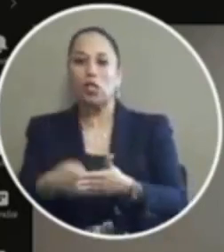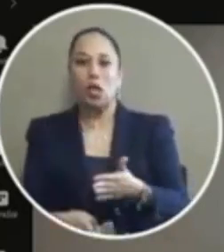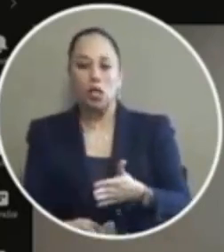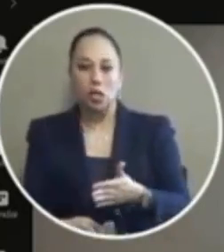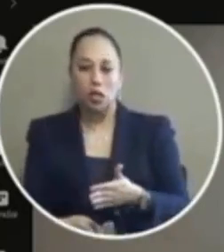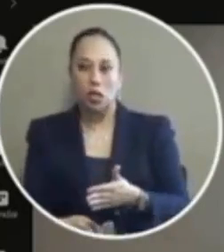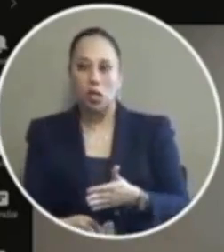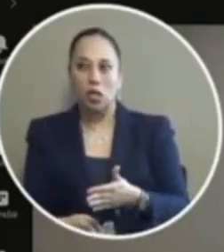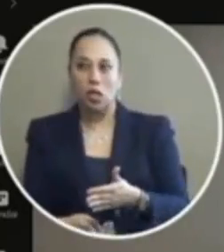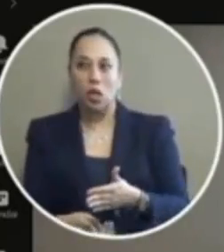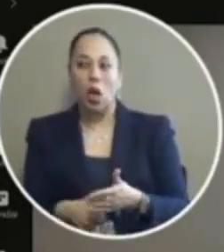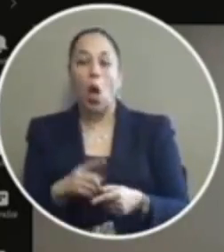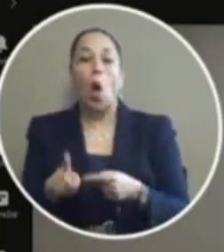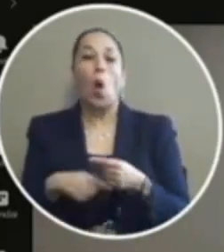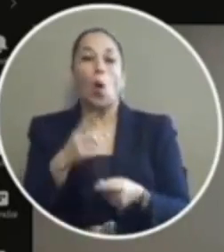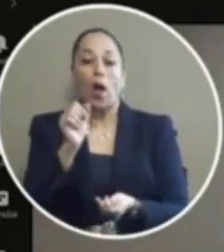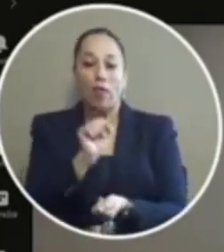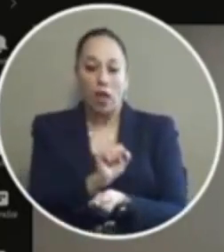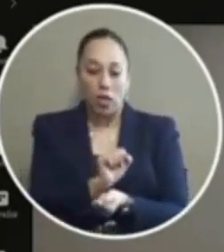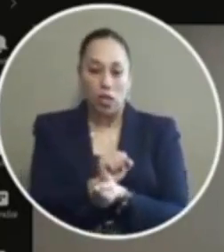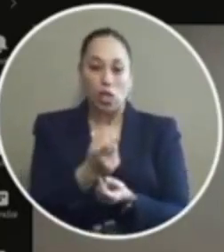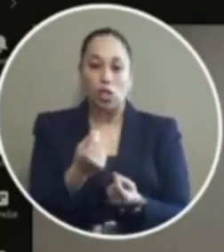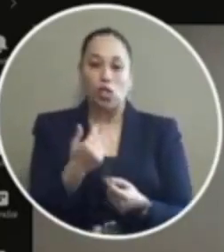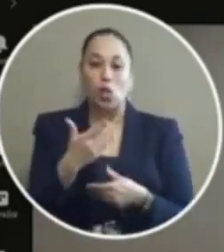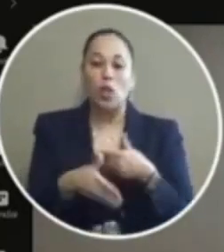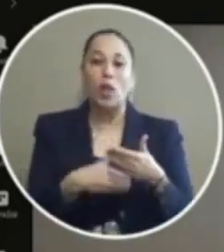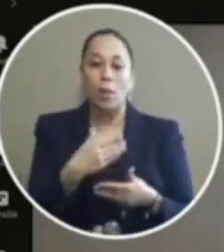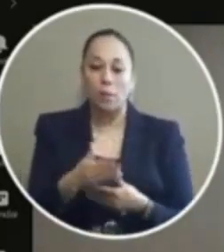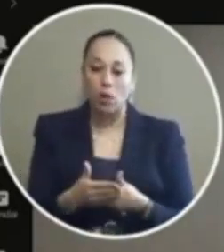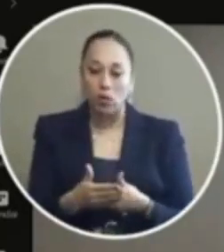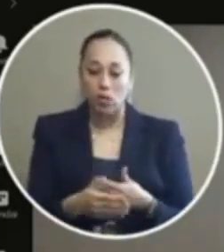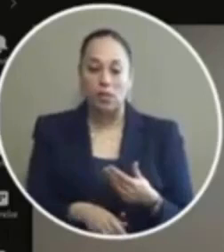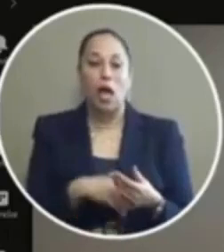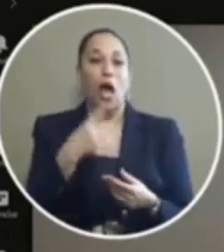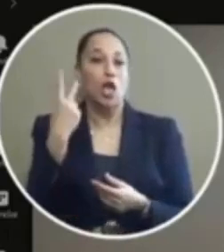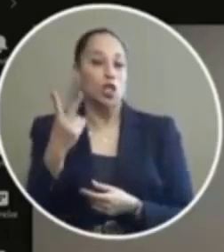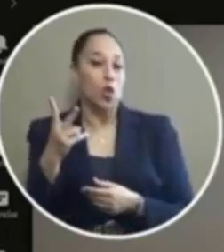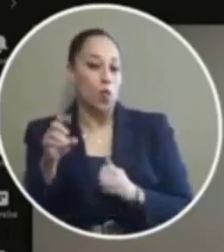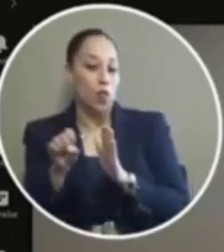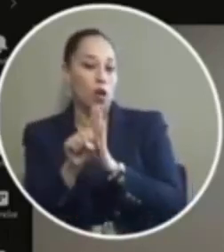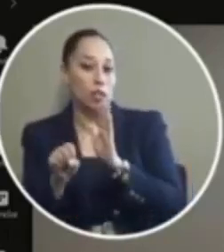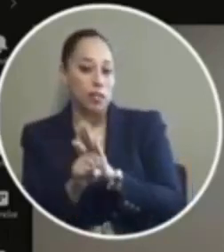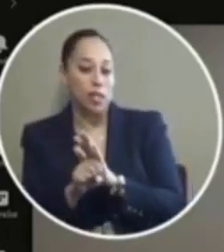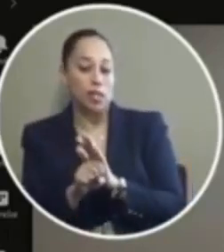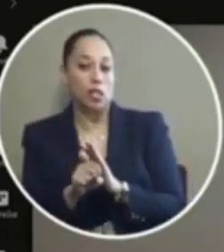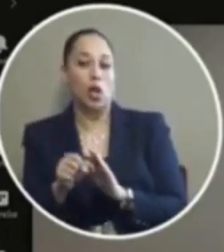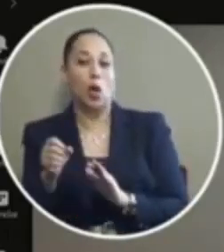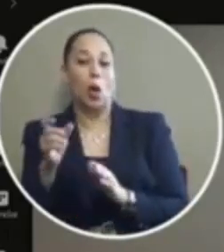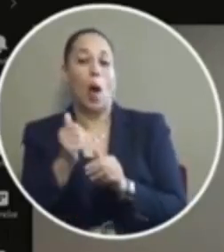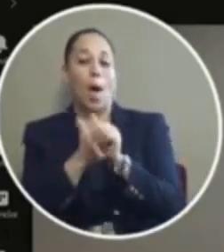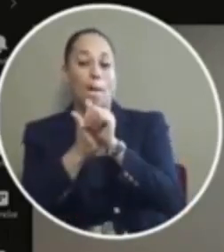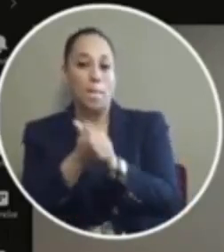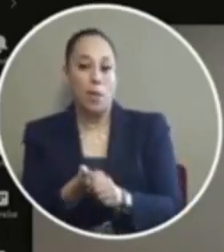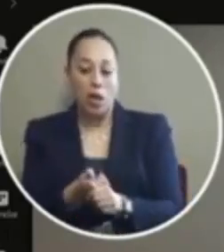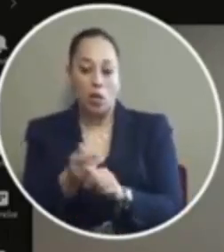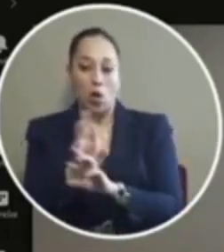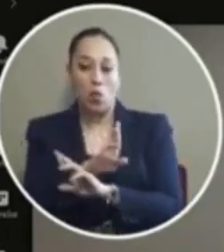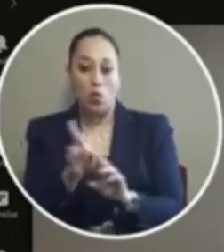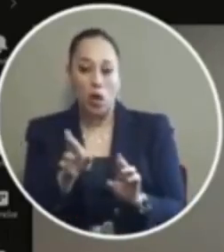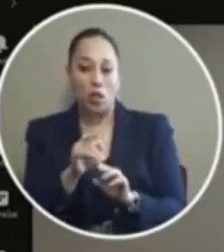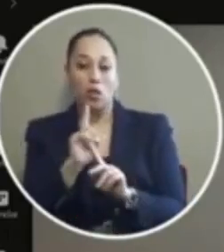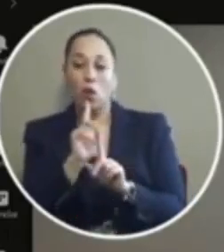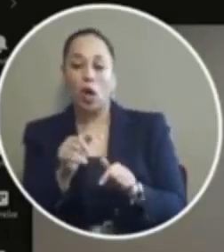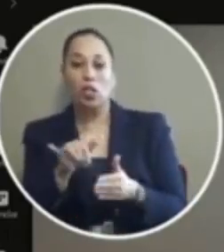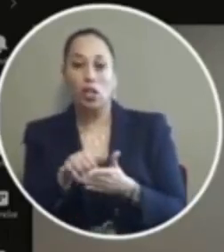one so that the arrestee has his due process and two for the state who's the complainant for the state to be prepared to answer those